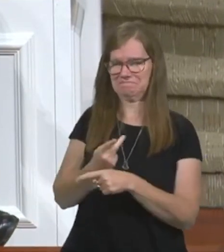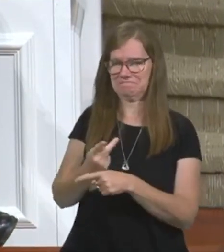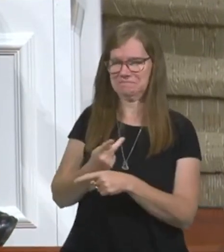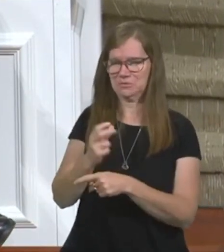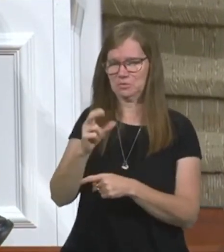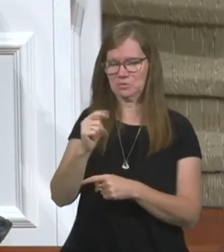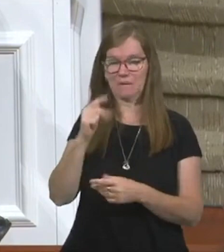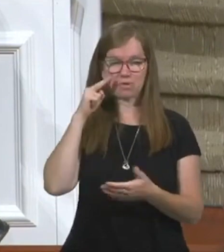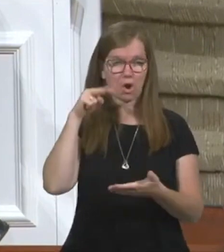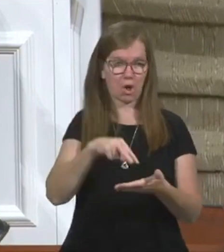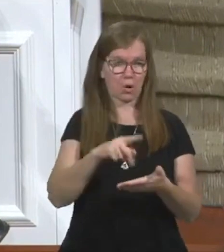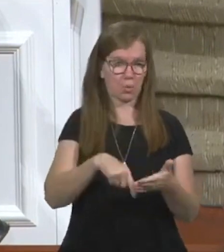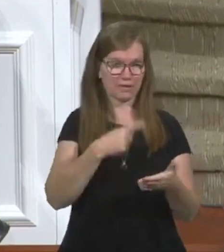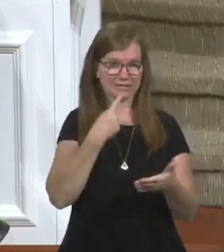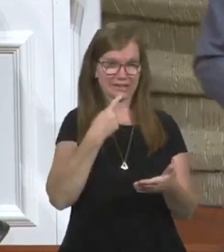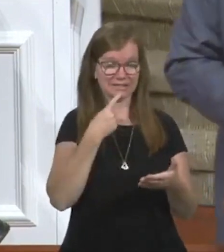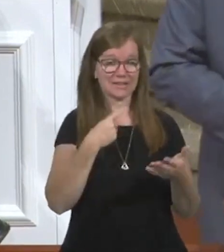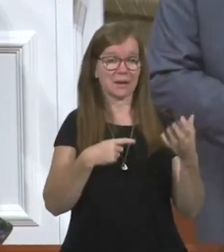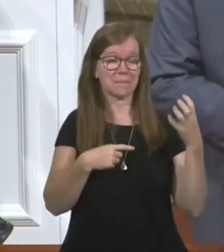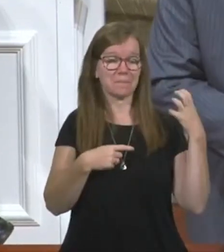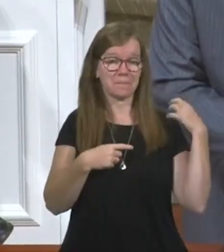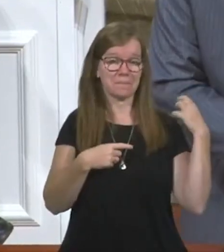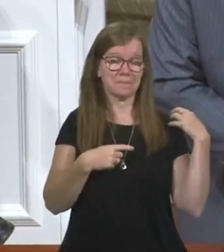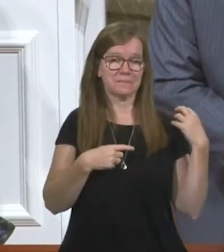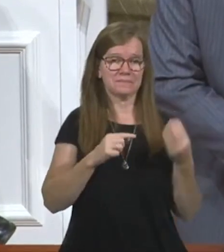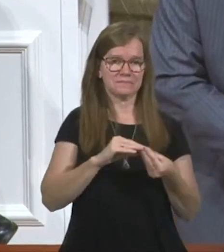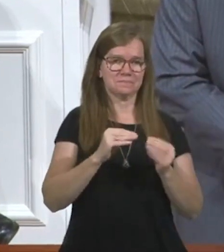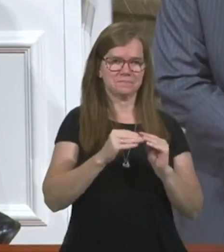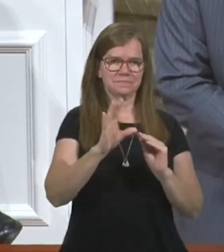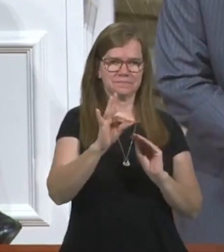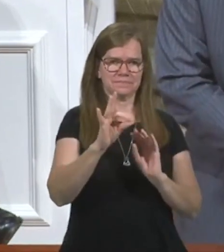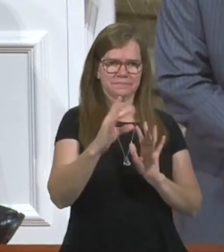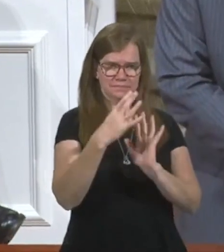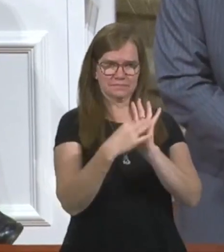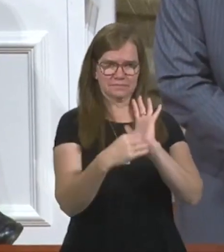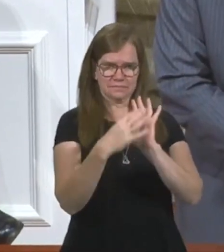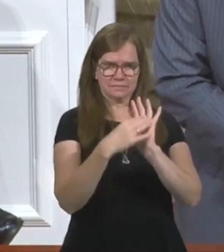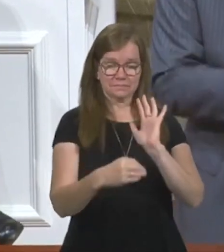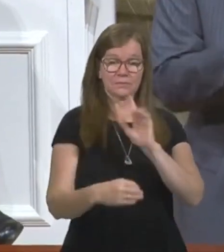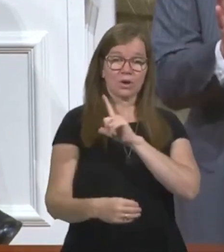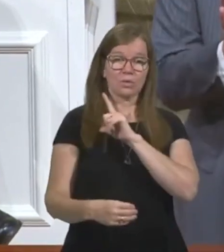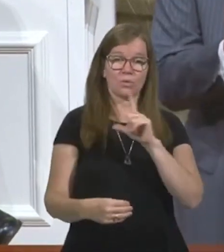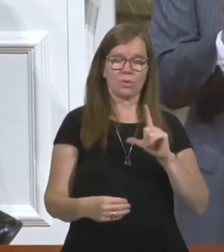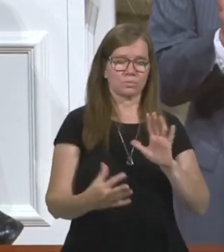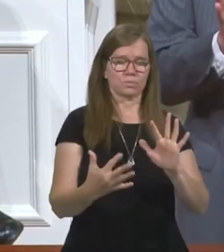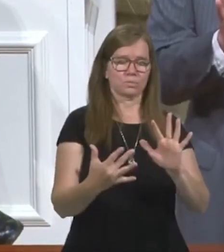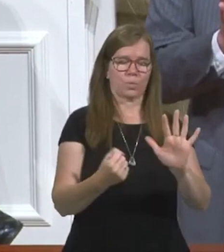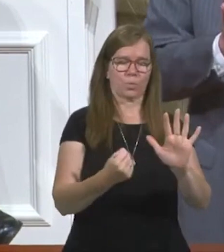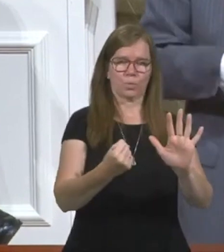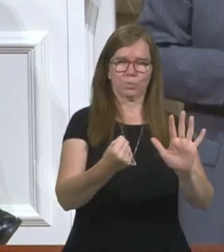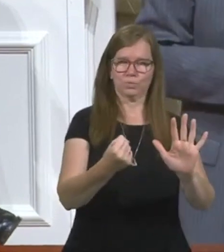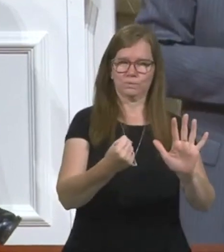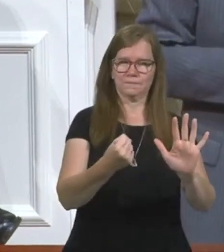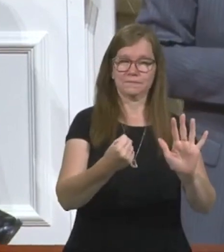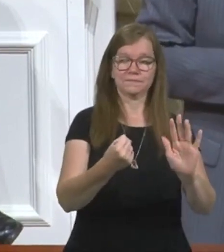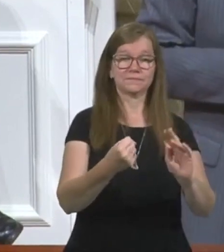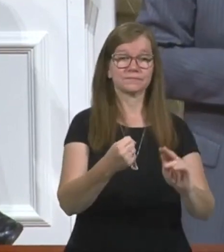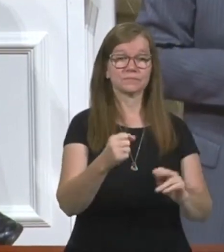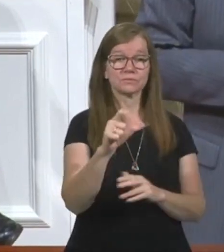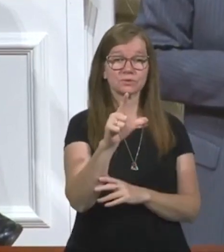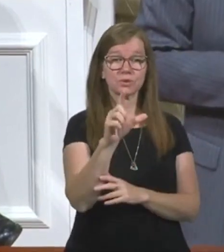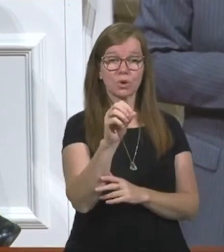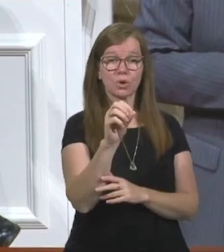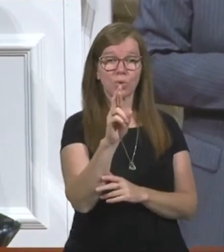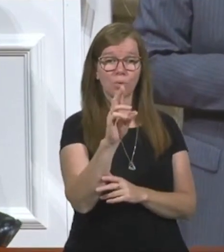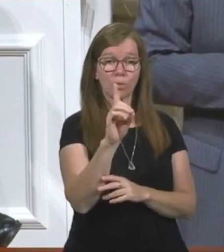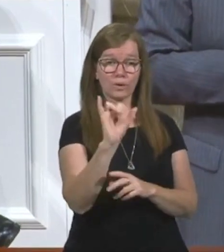out. Look, if you would please, what he said. The boss, verse number eight, can you read it with me? And the Lord, stop for a second. The Lord, is it capitalized in your